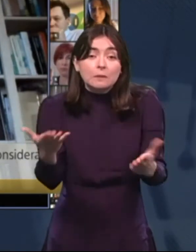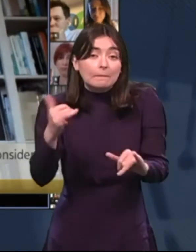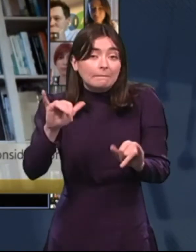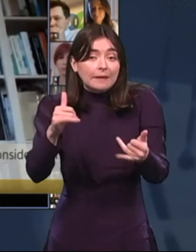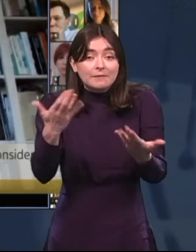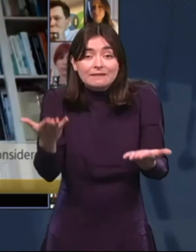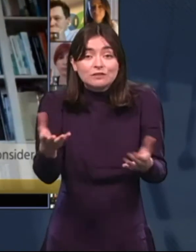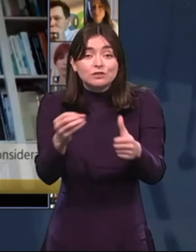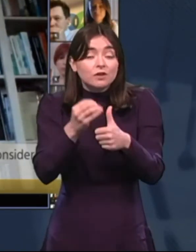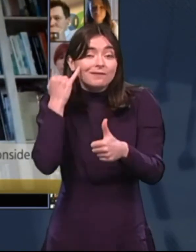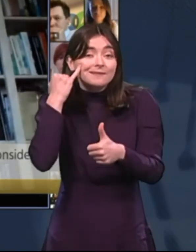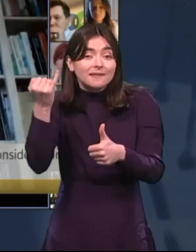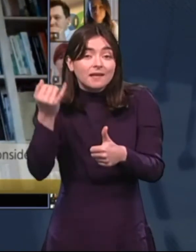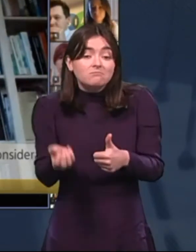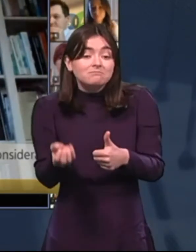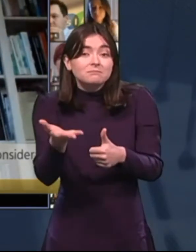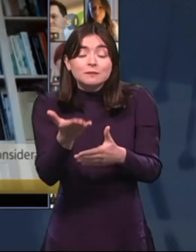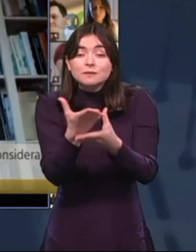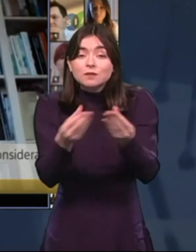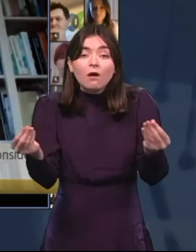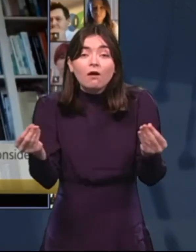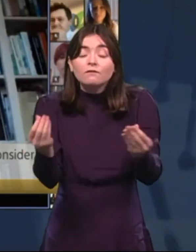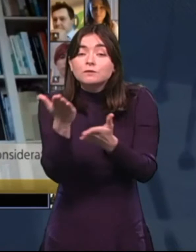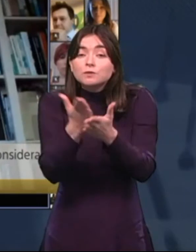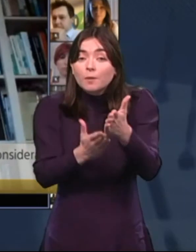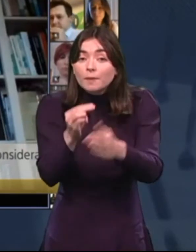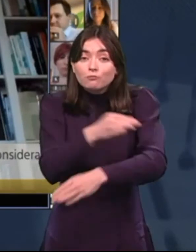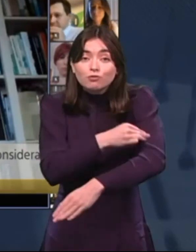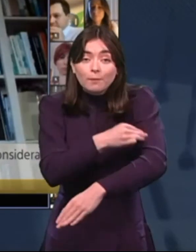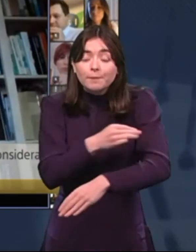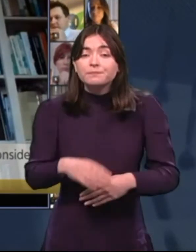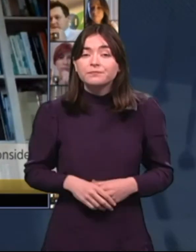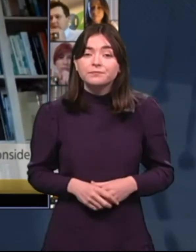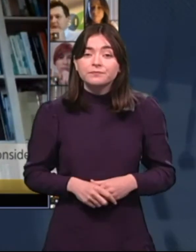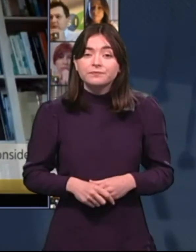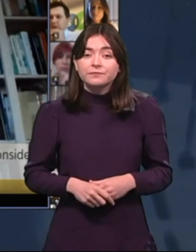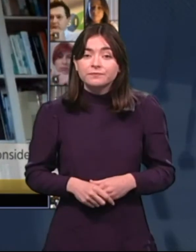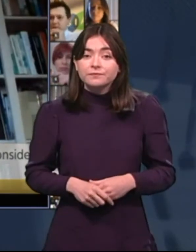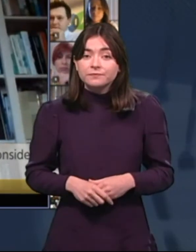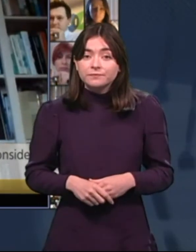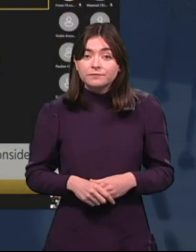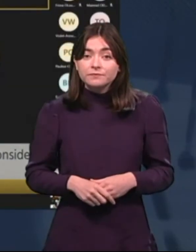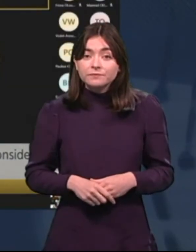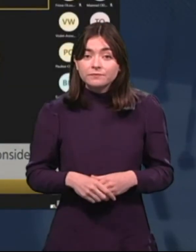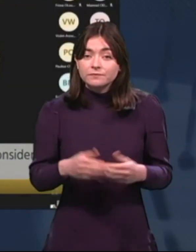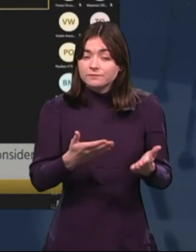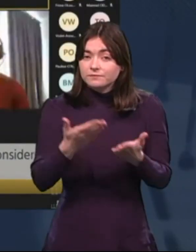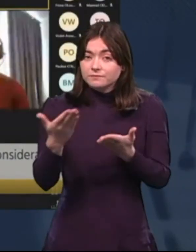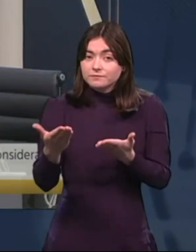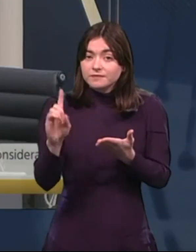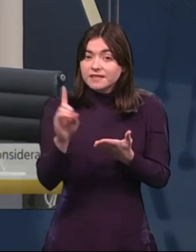solve part of that issue. Okay, thanks, Jean. David?